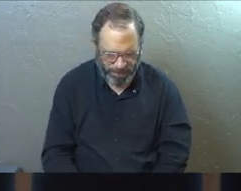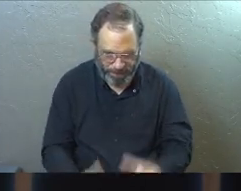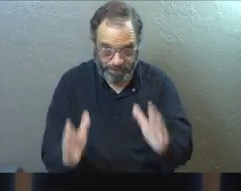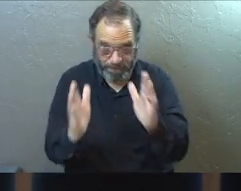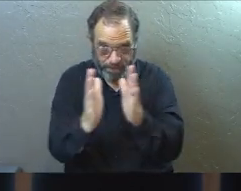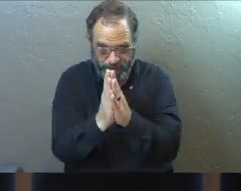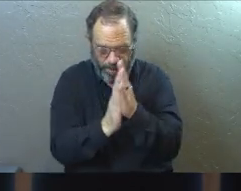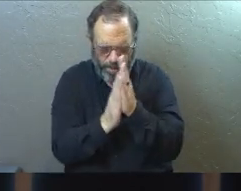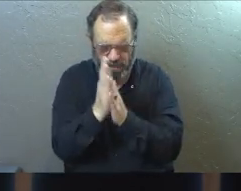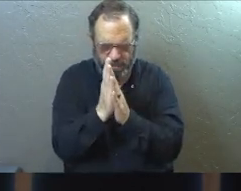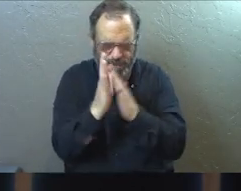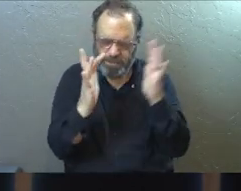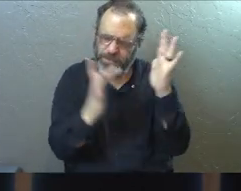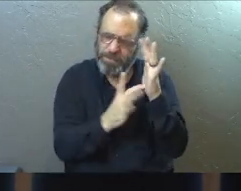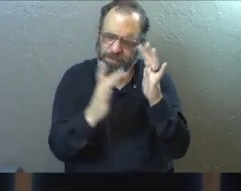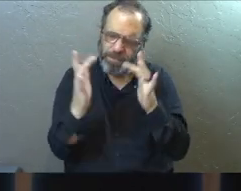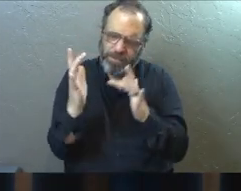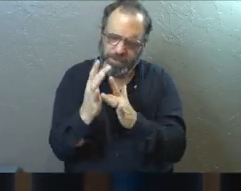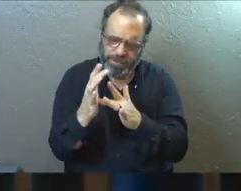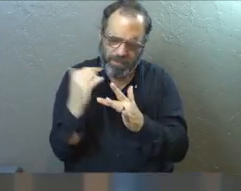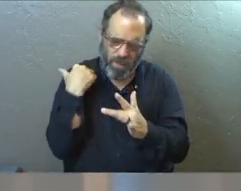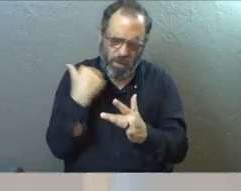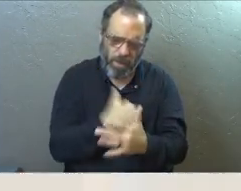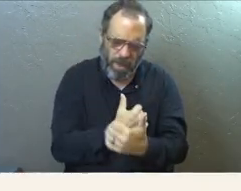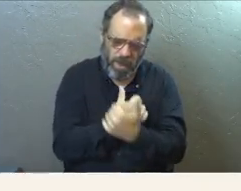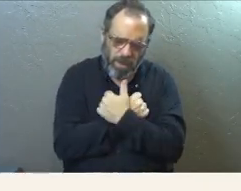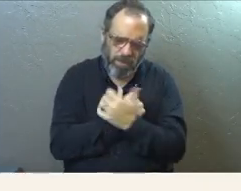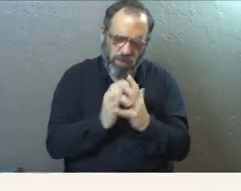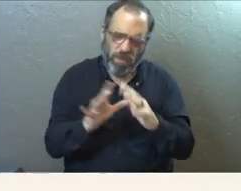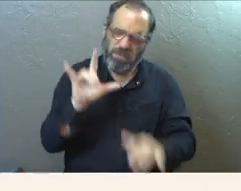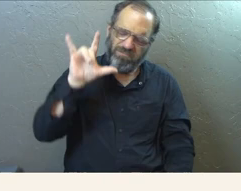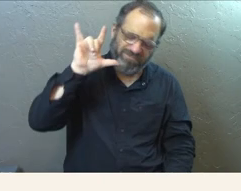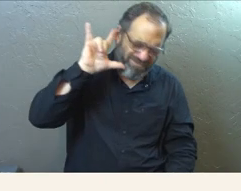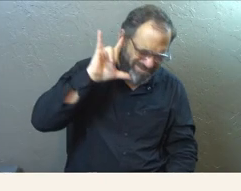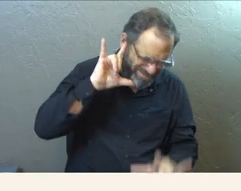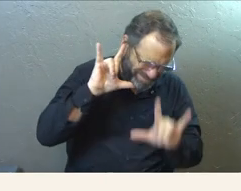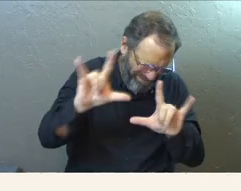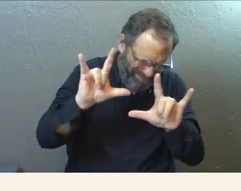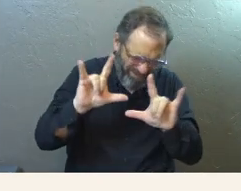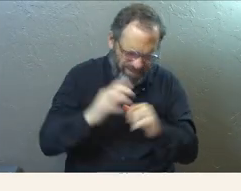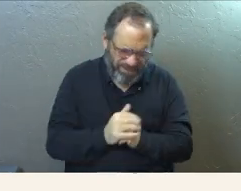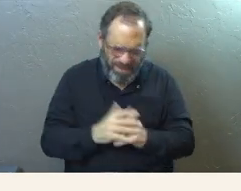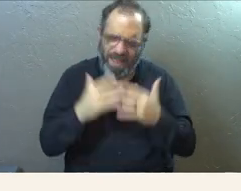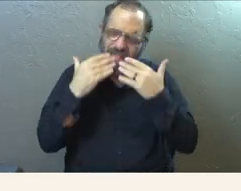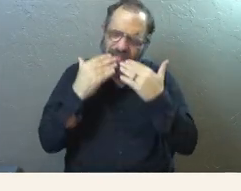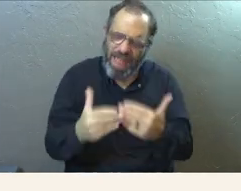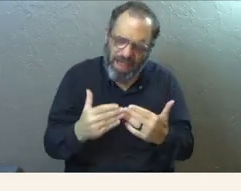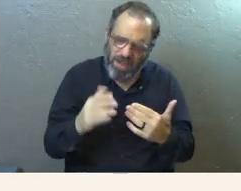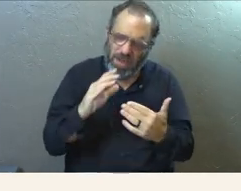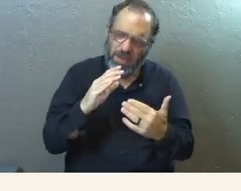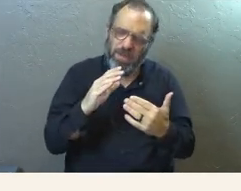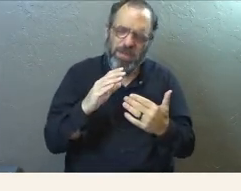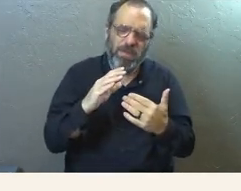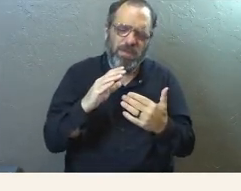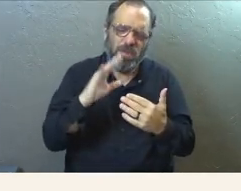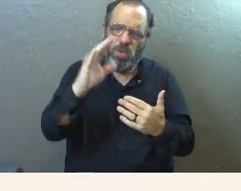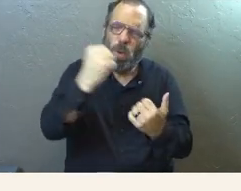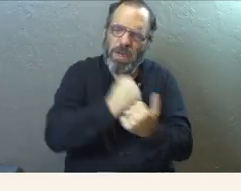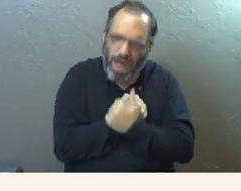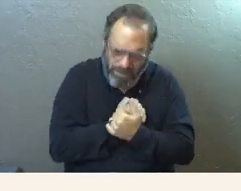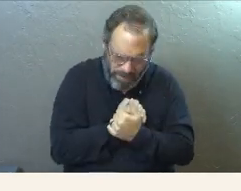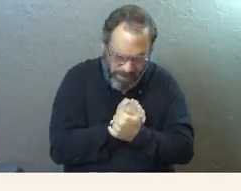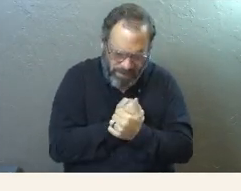Let's pray together. Jesus, we love you so much. And God, are so just grateful for your love. God, grateful for your